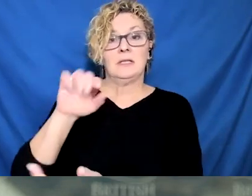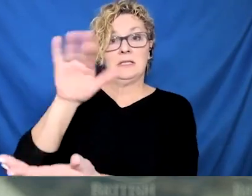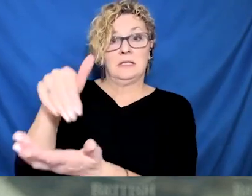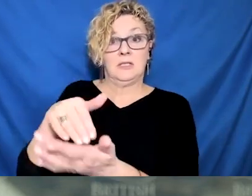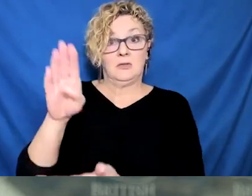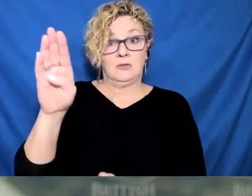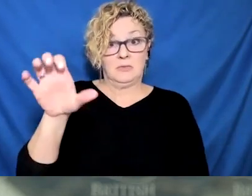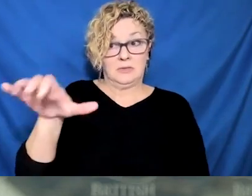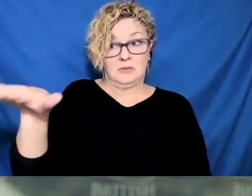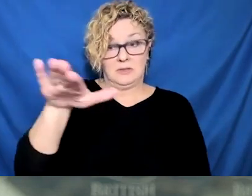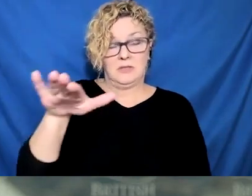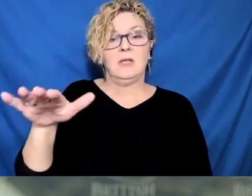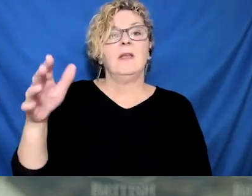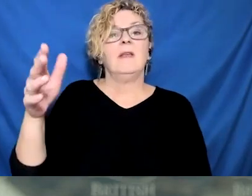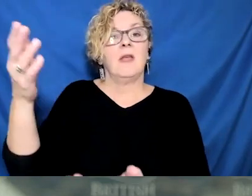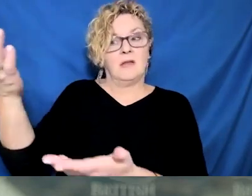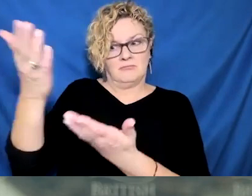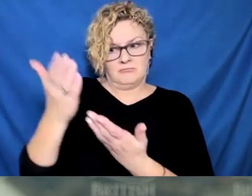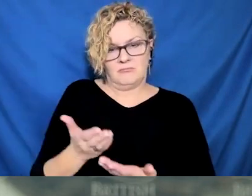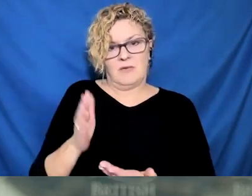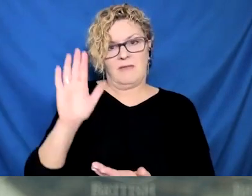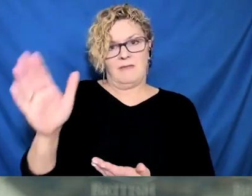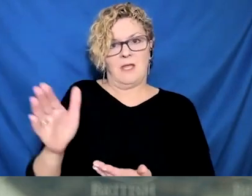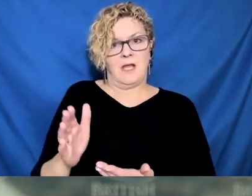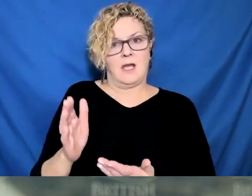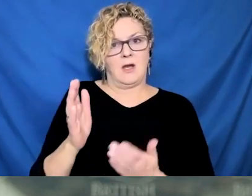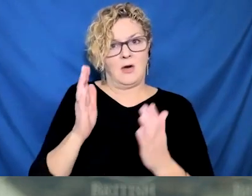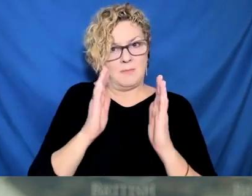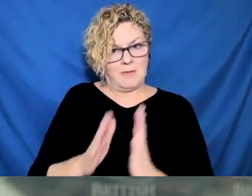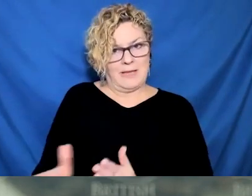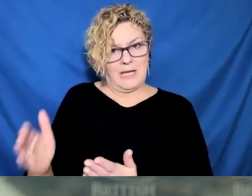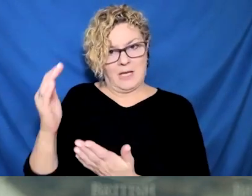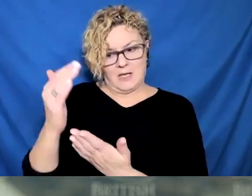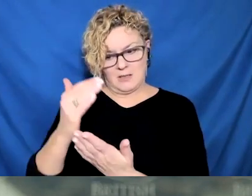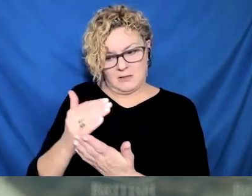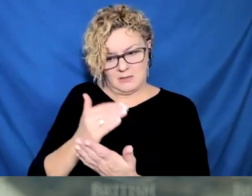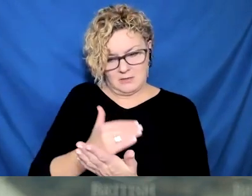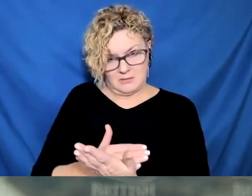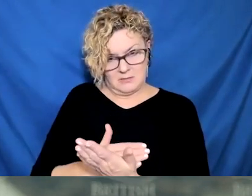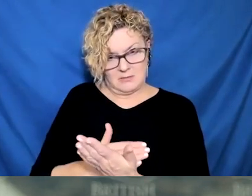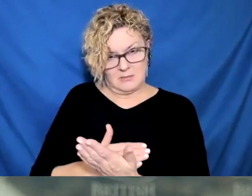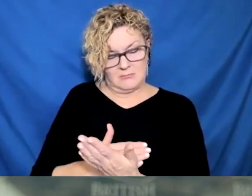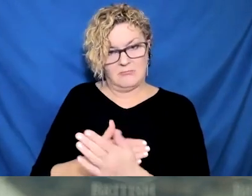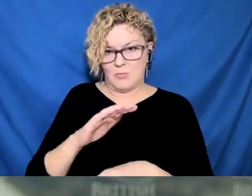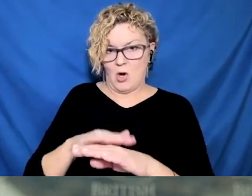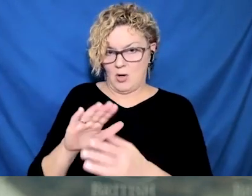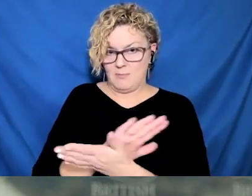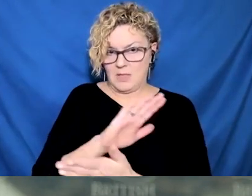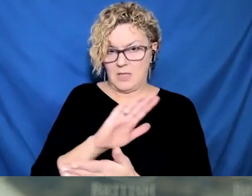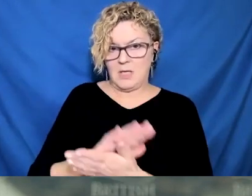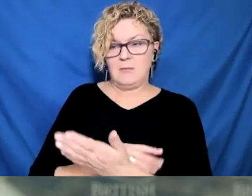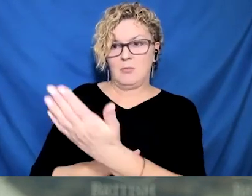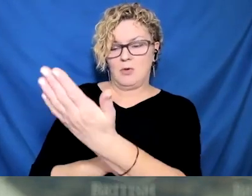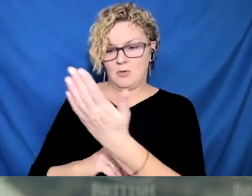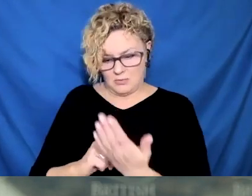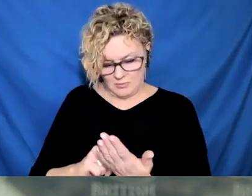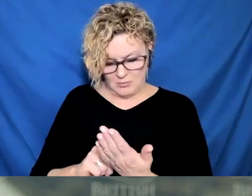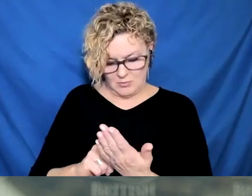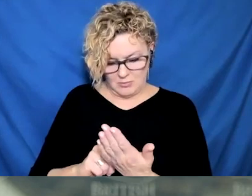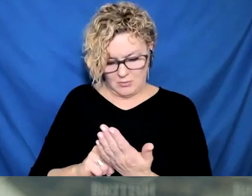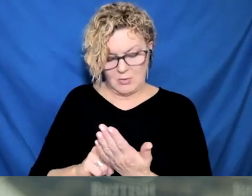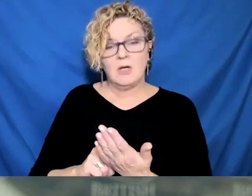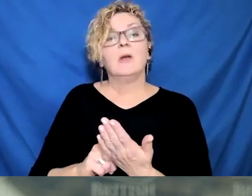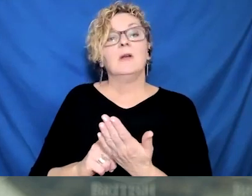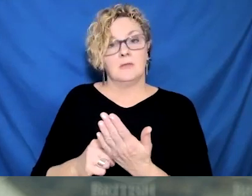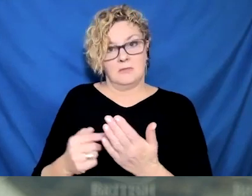last week, that situation will get better. But these are plans put in place because of the necessities of the Omicron variant of concern.